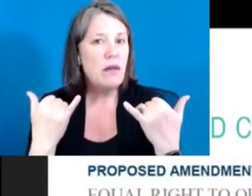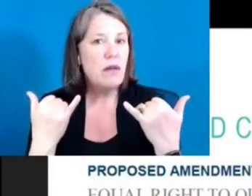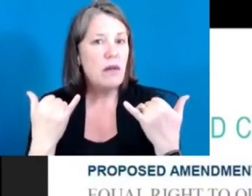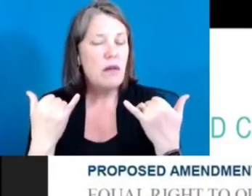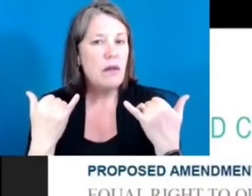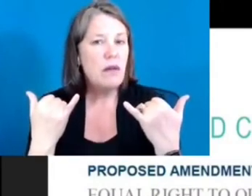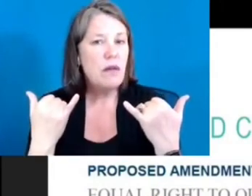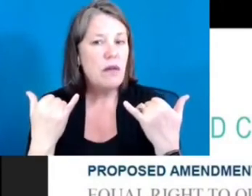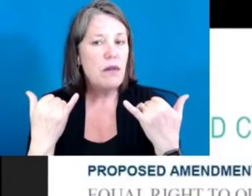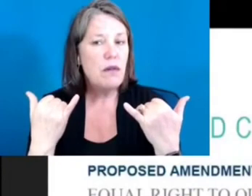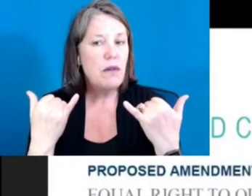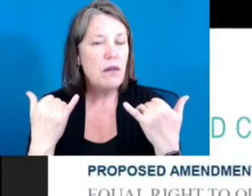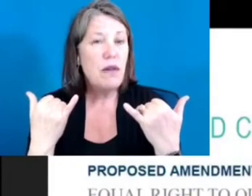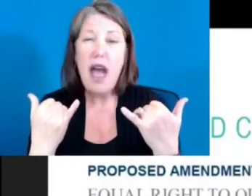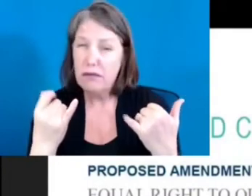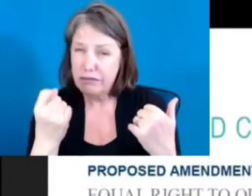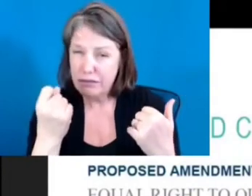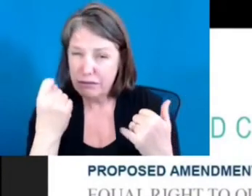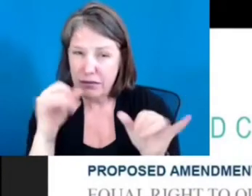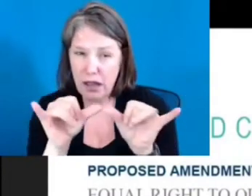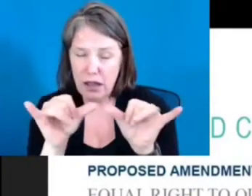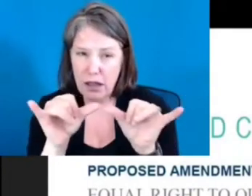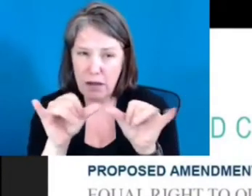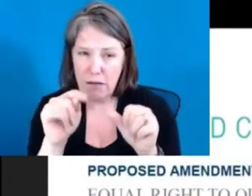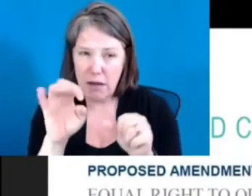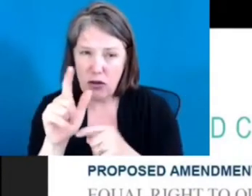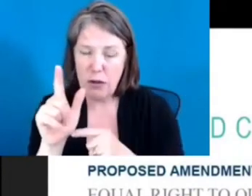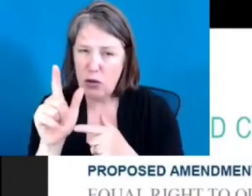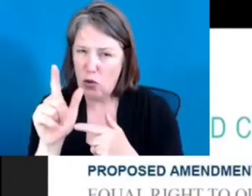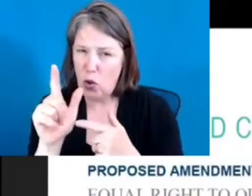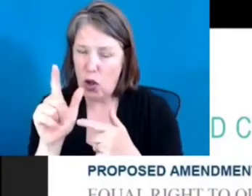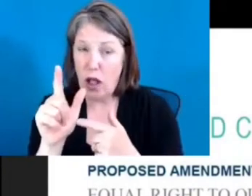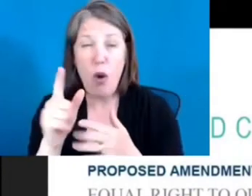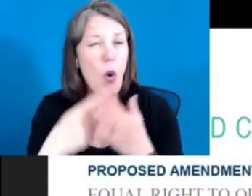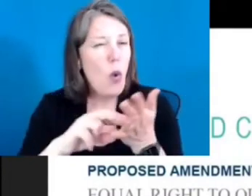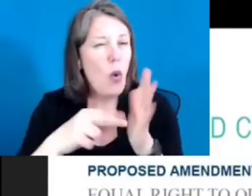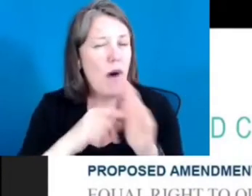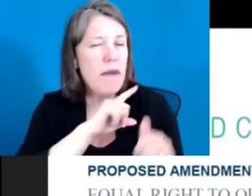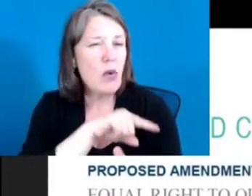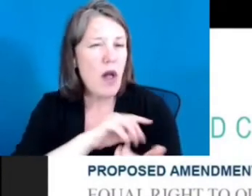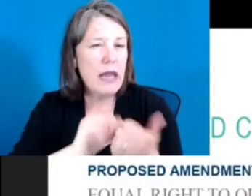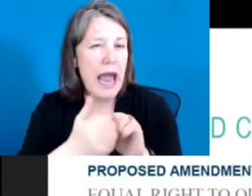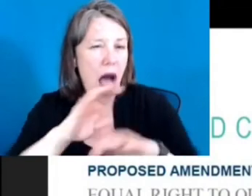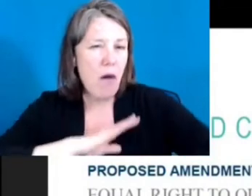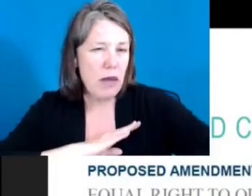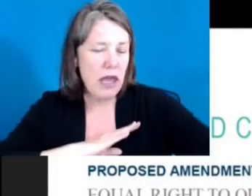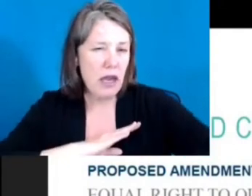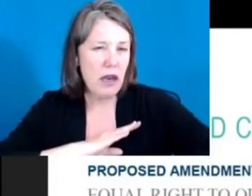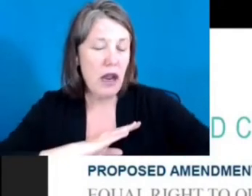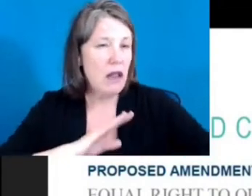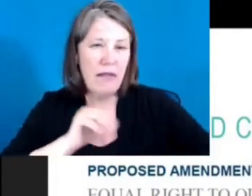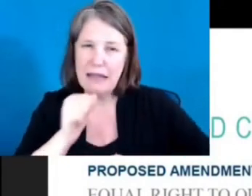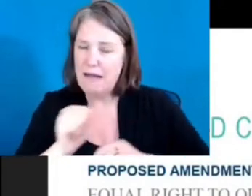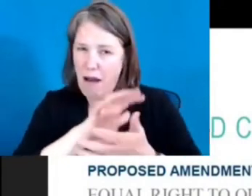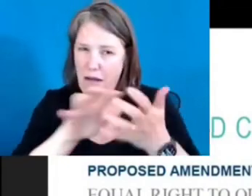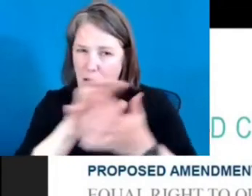for determining whether quality is being met with the quality standard. Those are two different things.